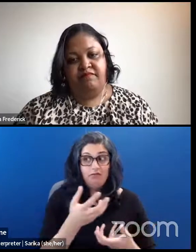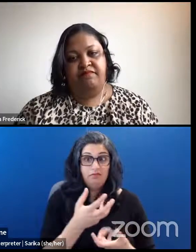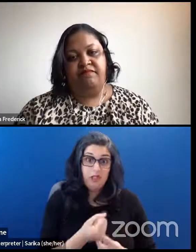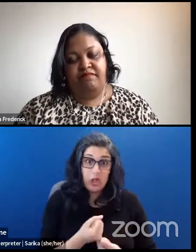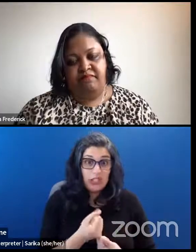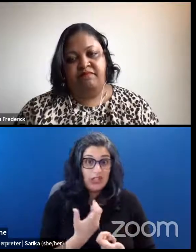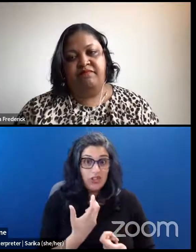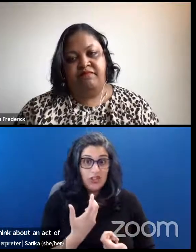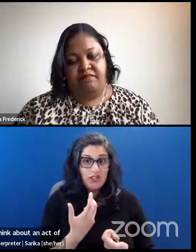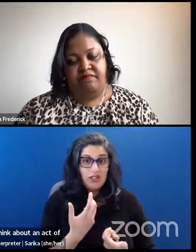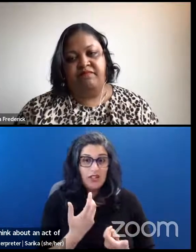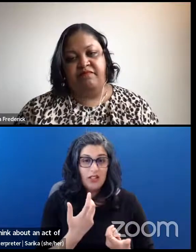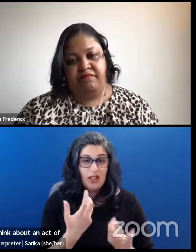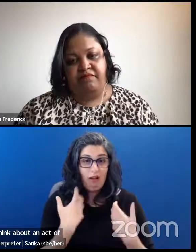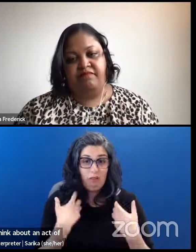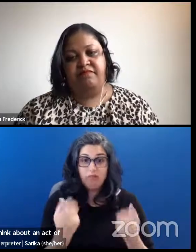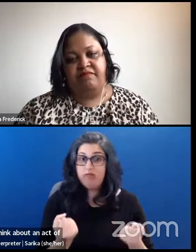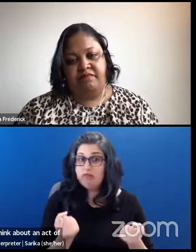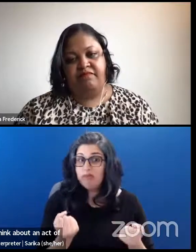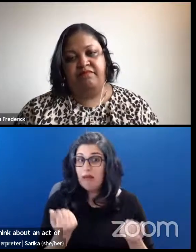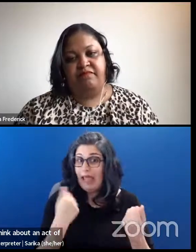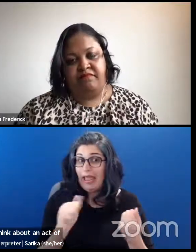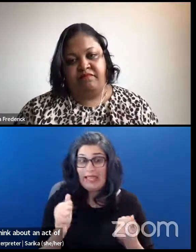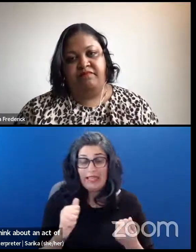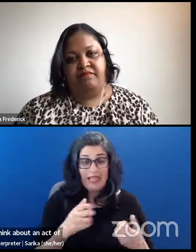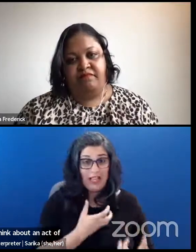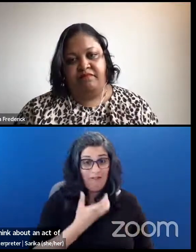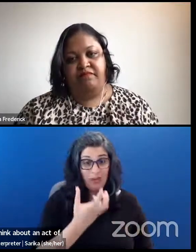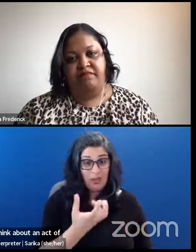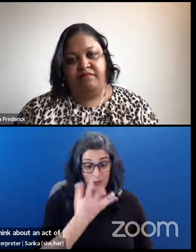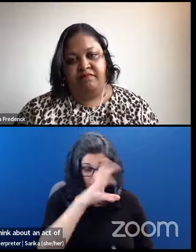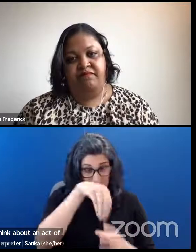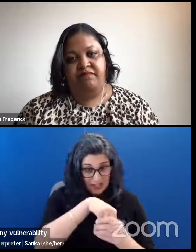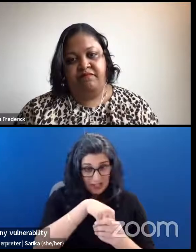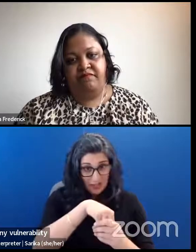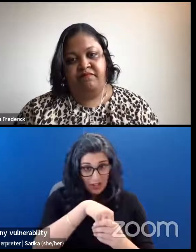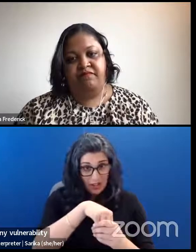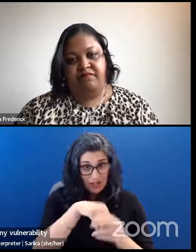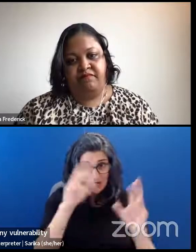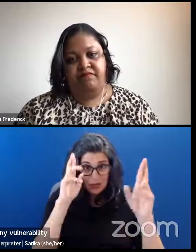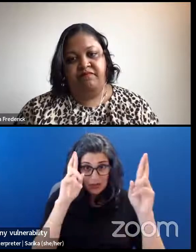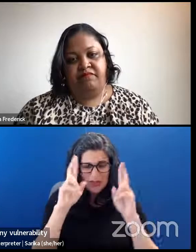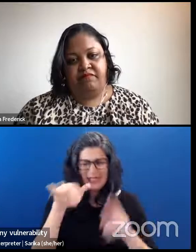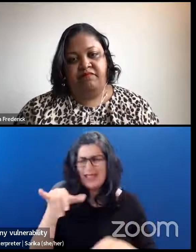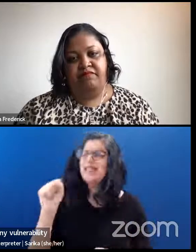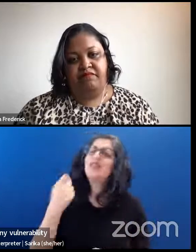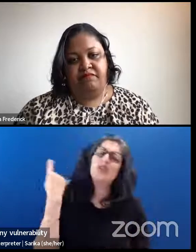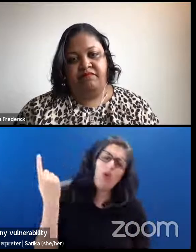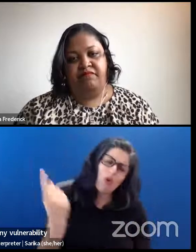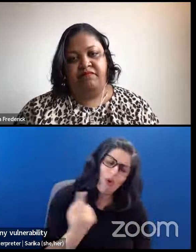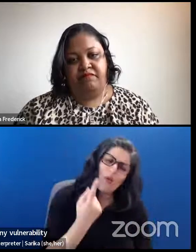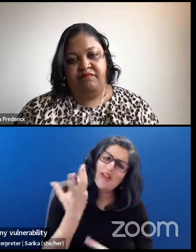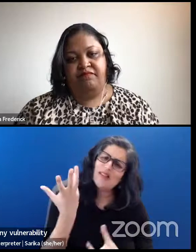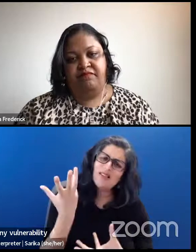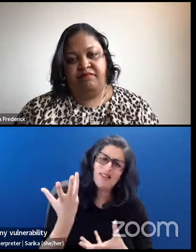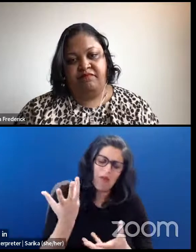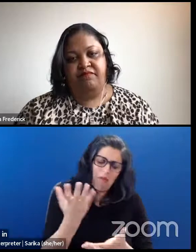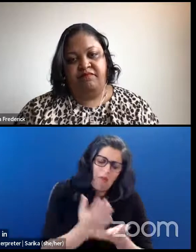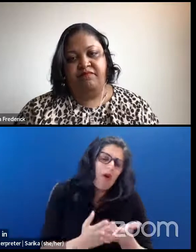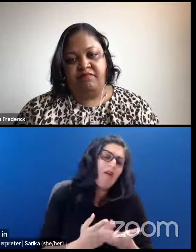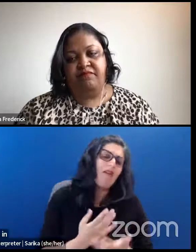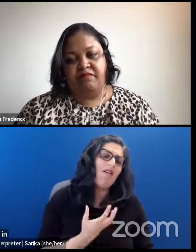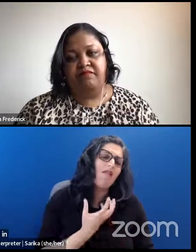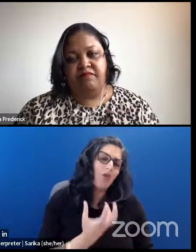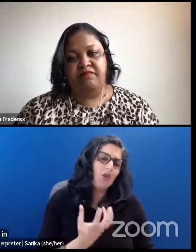courage that we are taught to respect and hold up as important. There is always an element of vulnerability. And yet we are not trained in this.